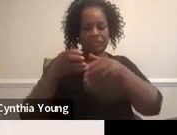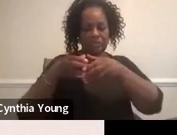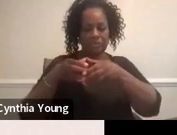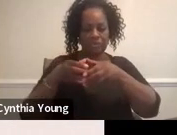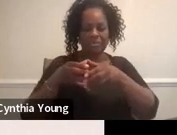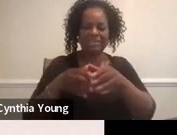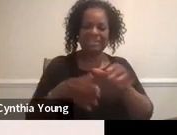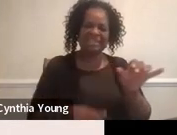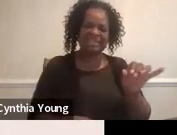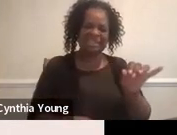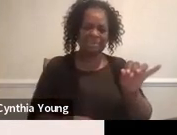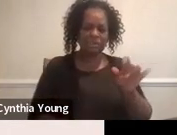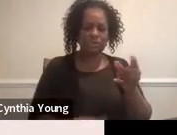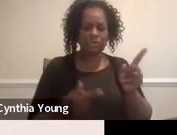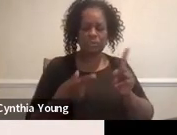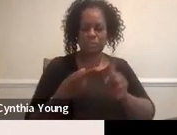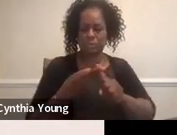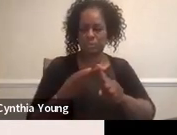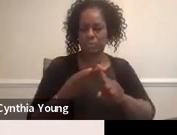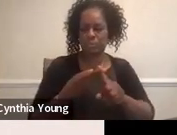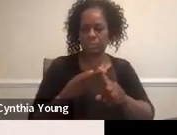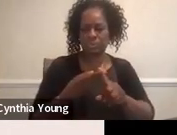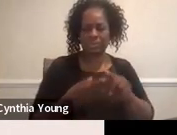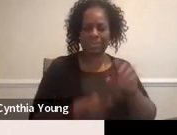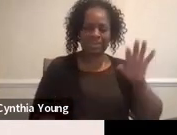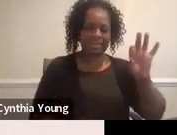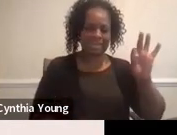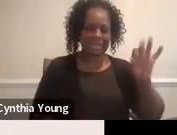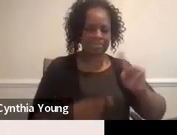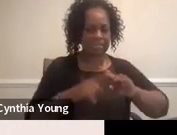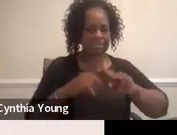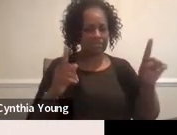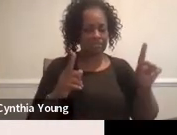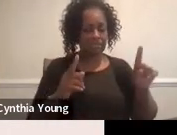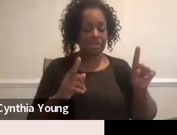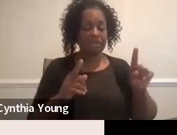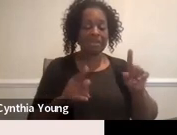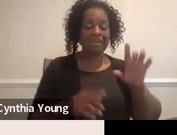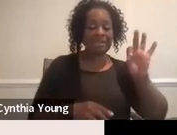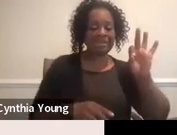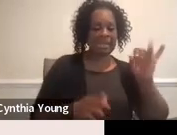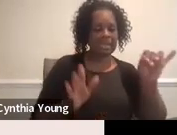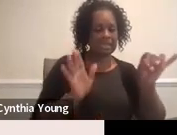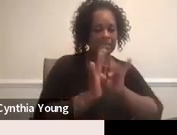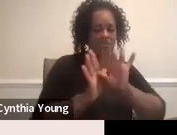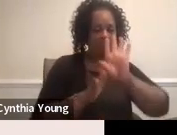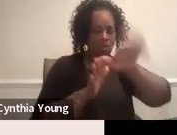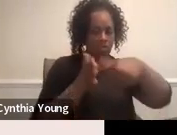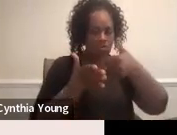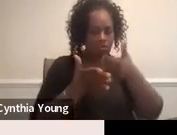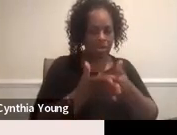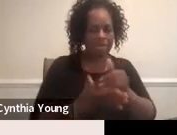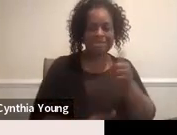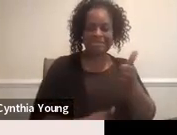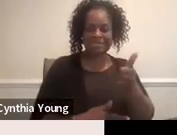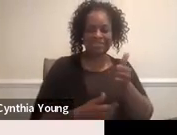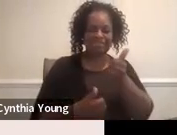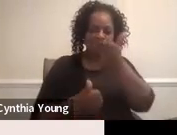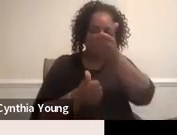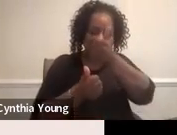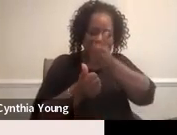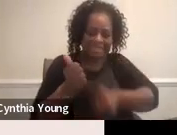similar to, um, nine, but nine looks at identification overall and 10 looks at each